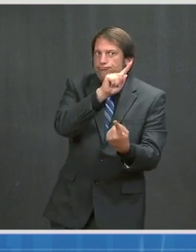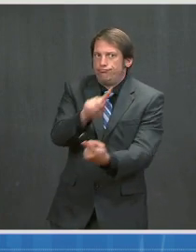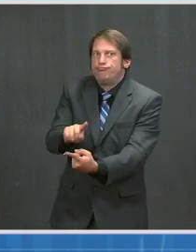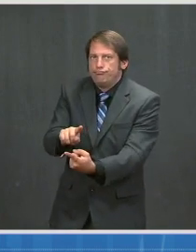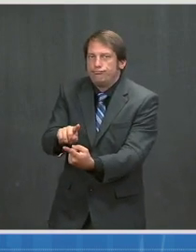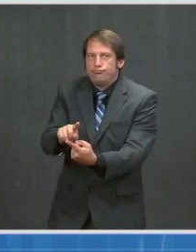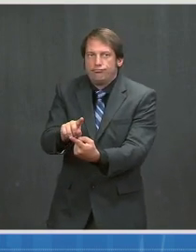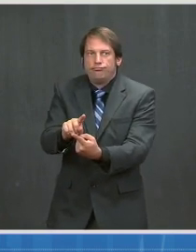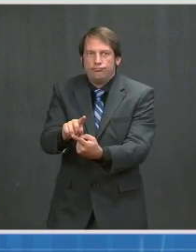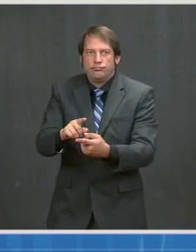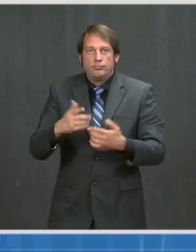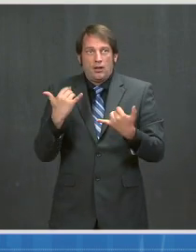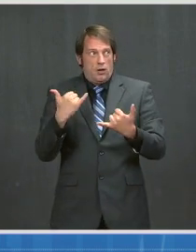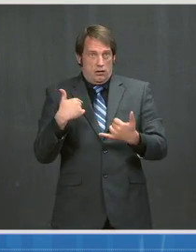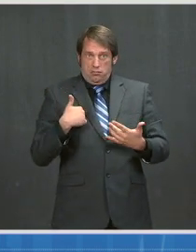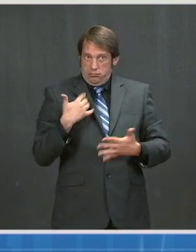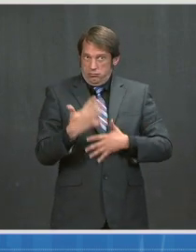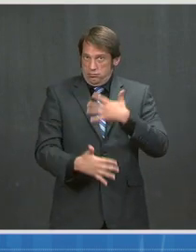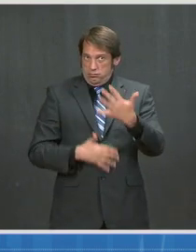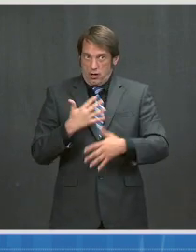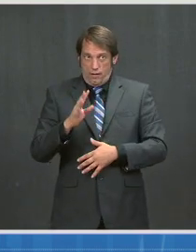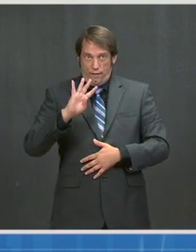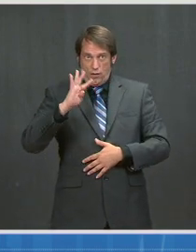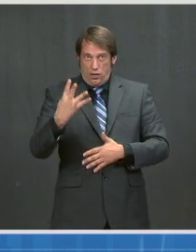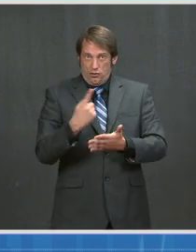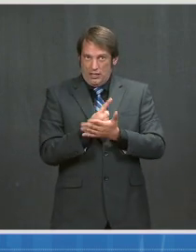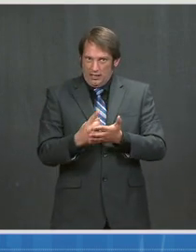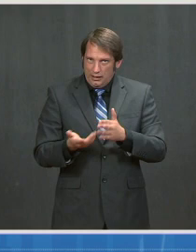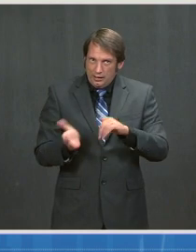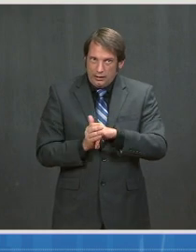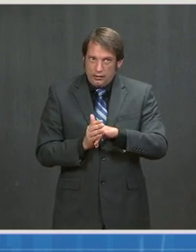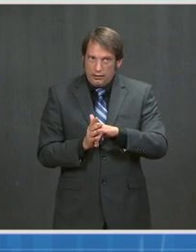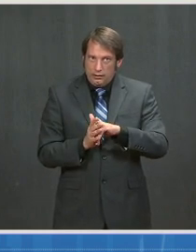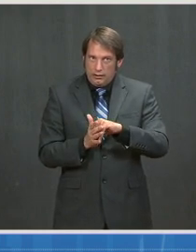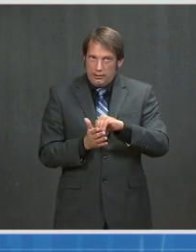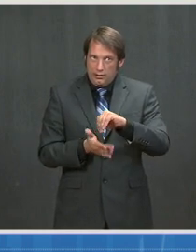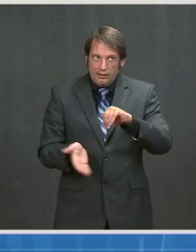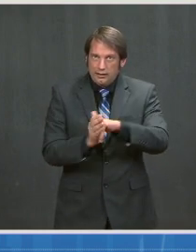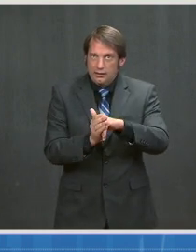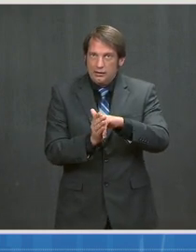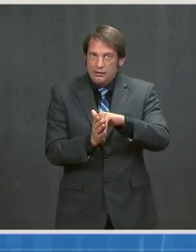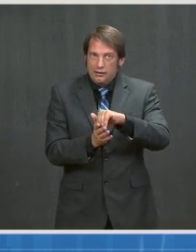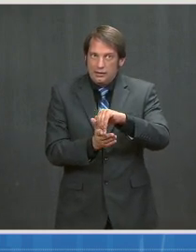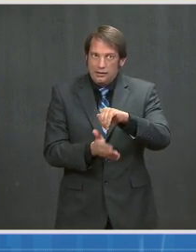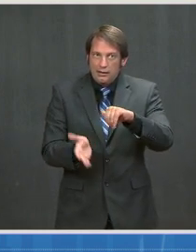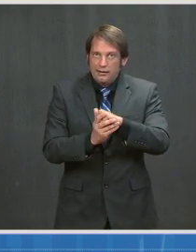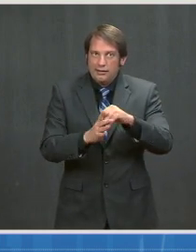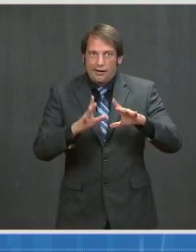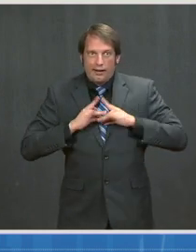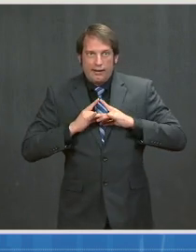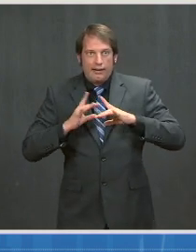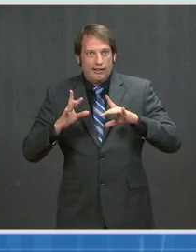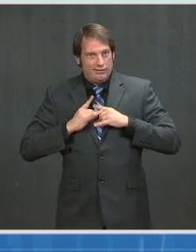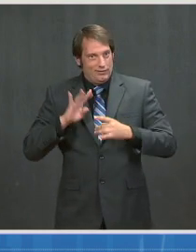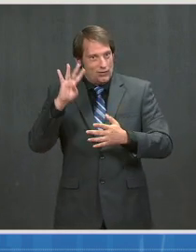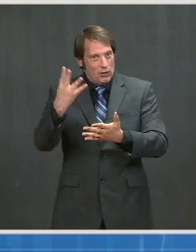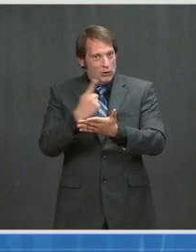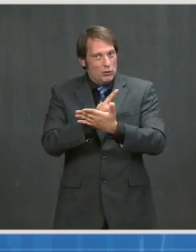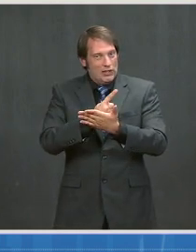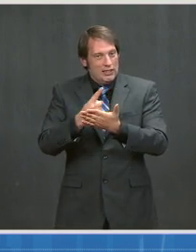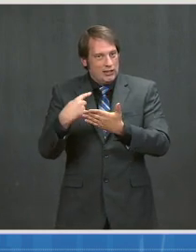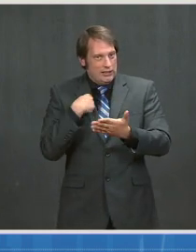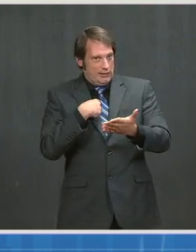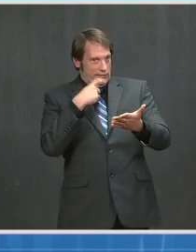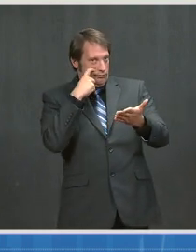fourth week of increased trends in cases. While we are watching these increasing case counts with concern, the good news